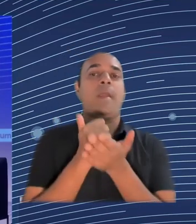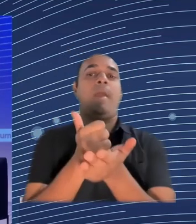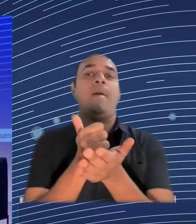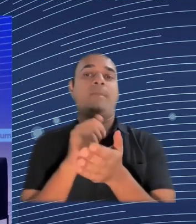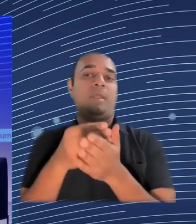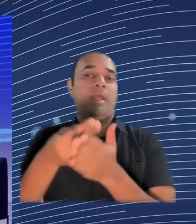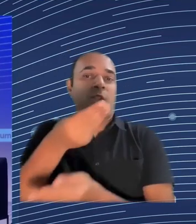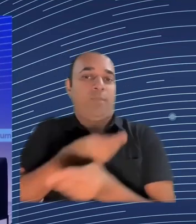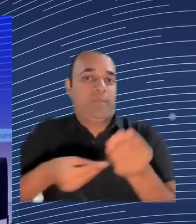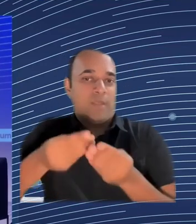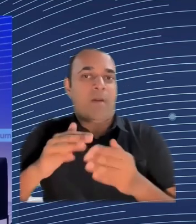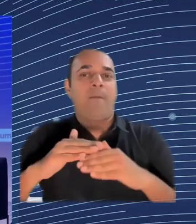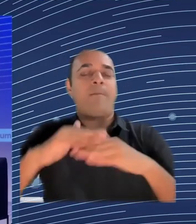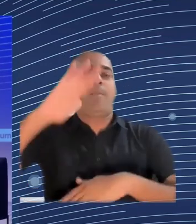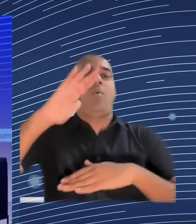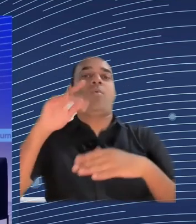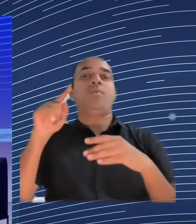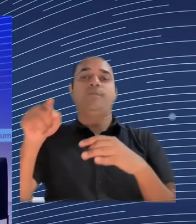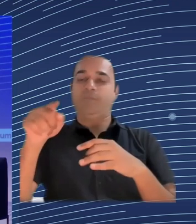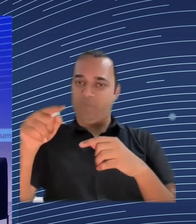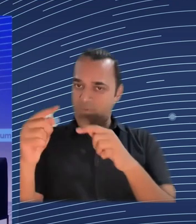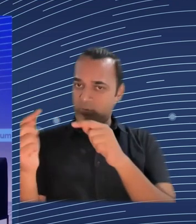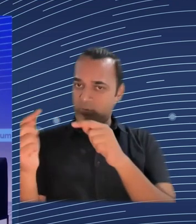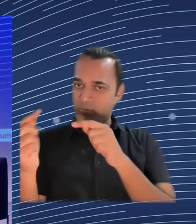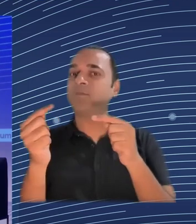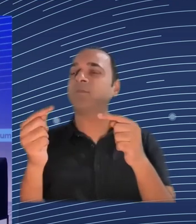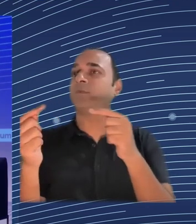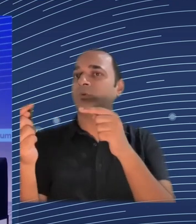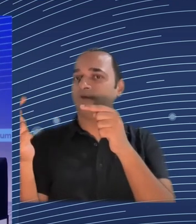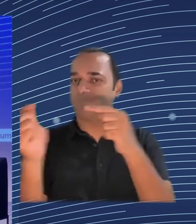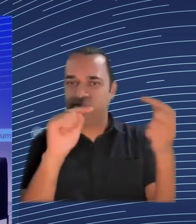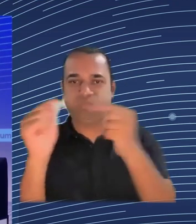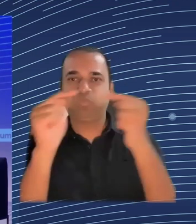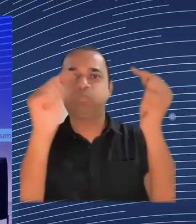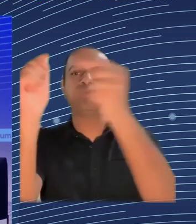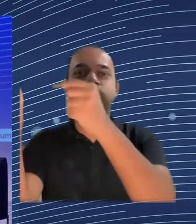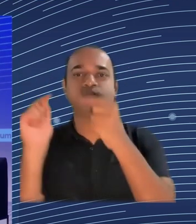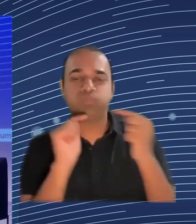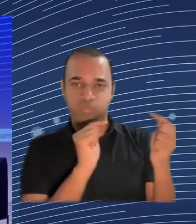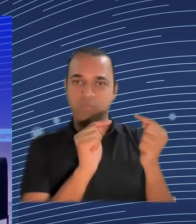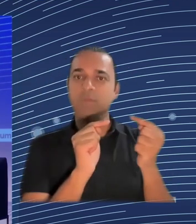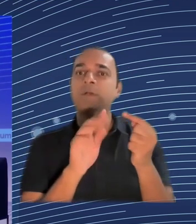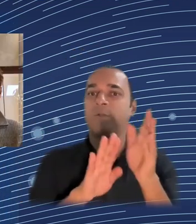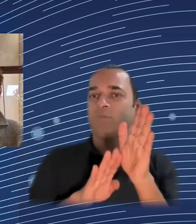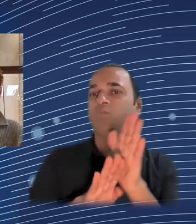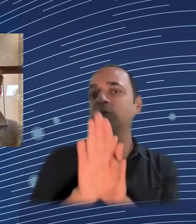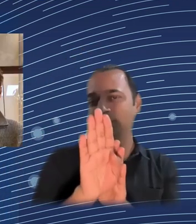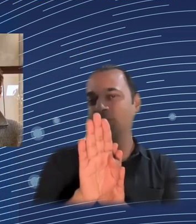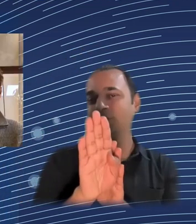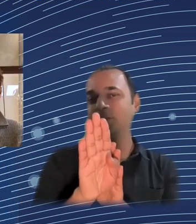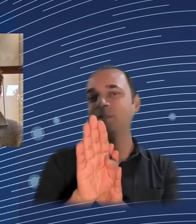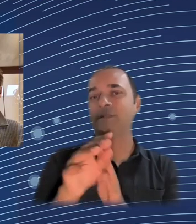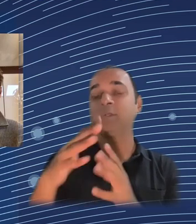to all of you to chip in in our collective knowledge pot. There's another question